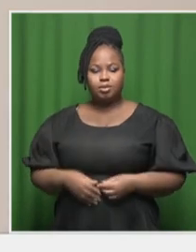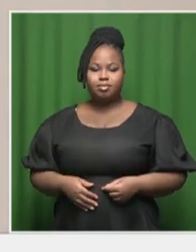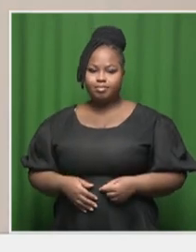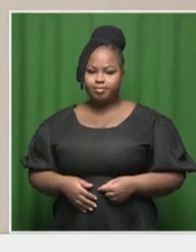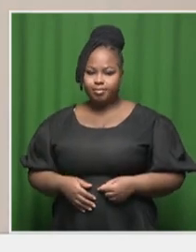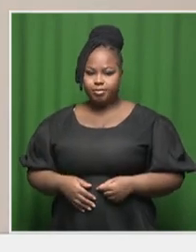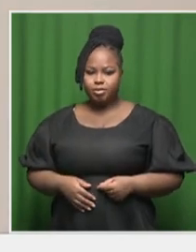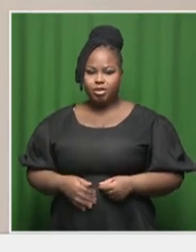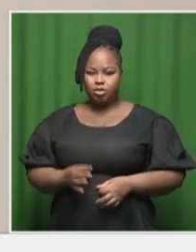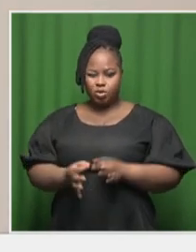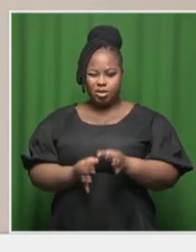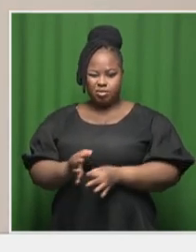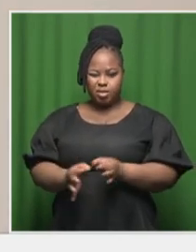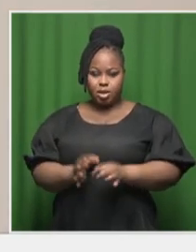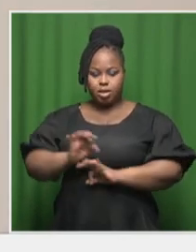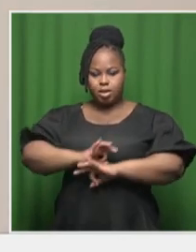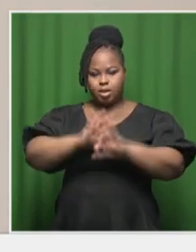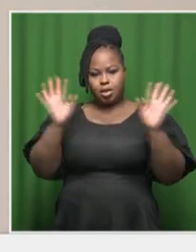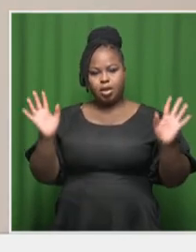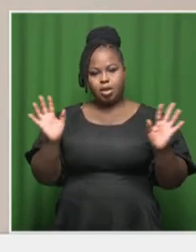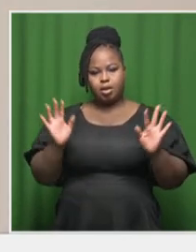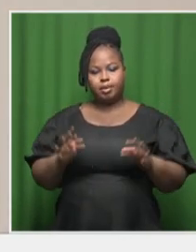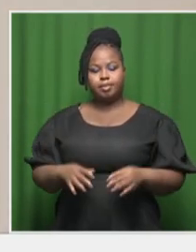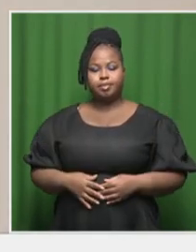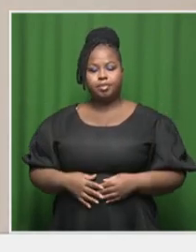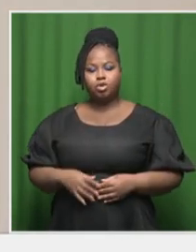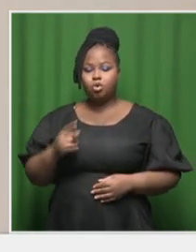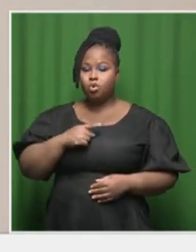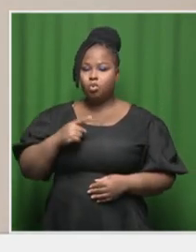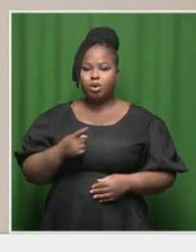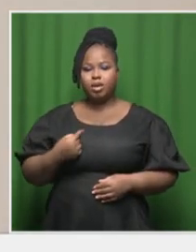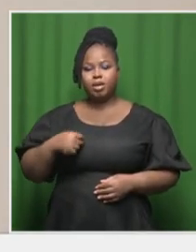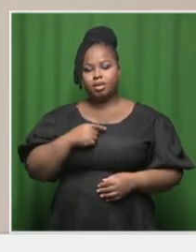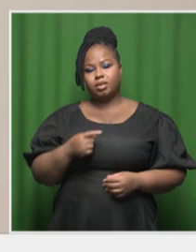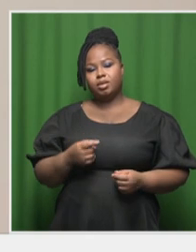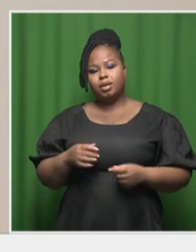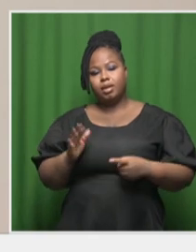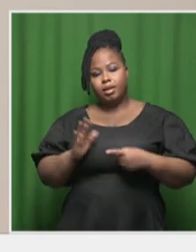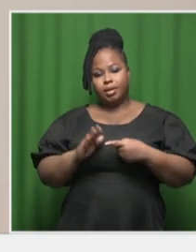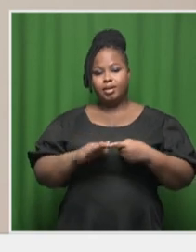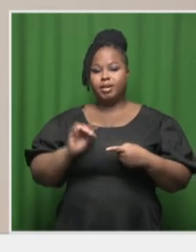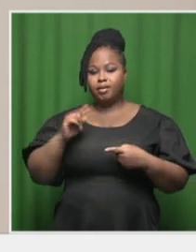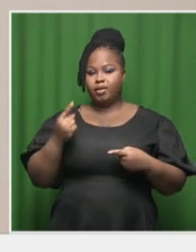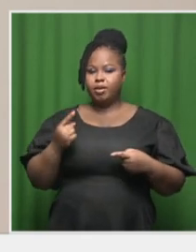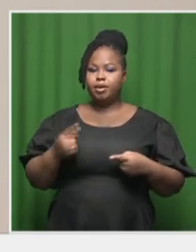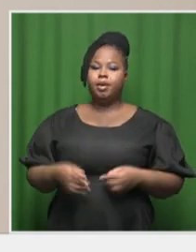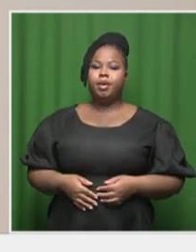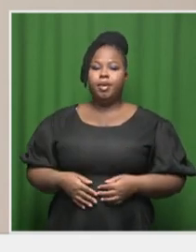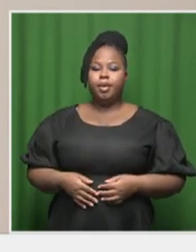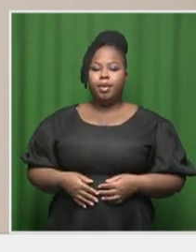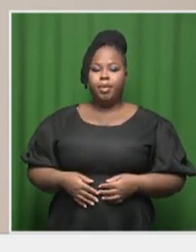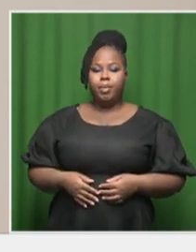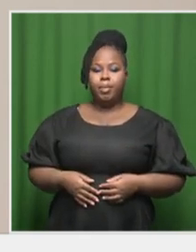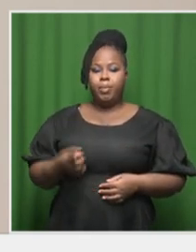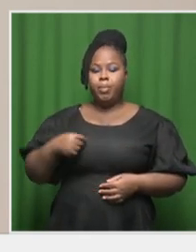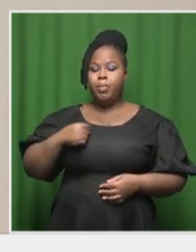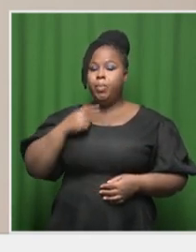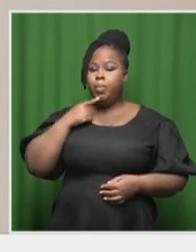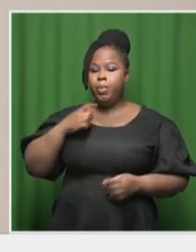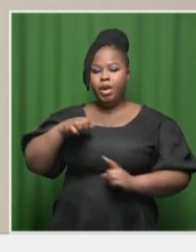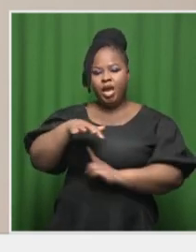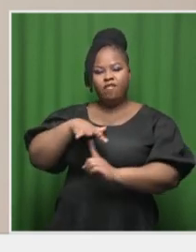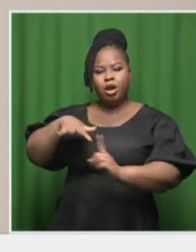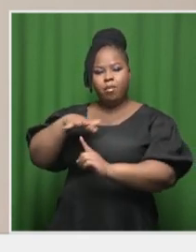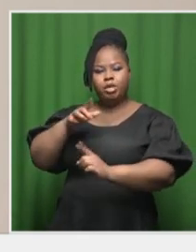I'll just break them down for you just to get to where we get on the numbers. The first one is the, as we said, the environmental